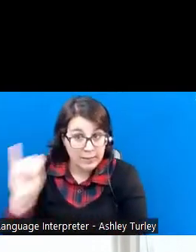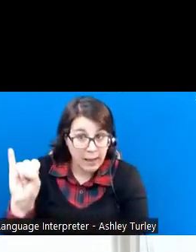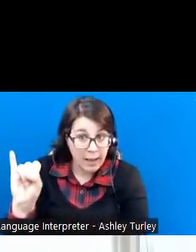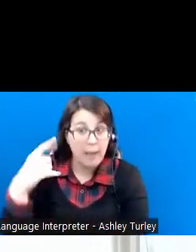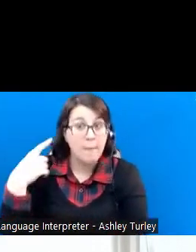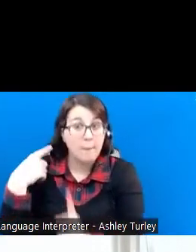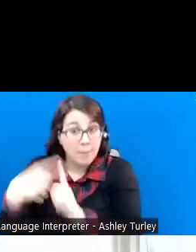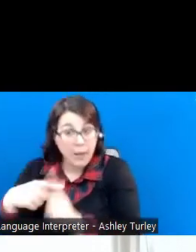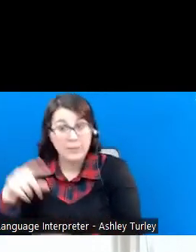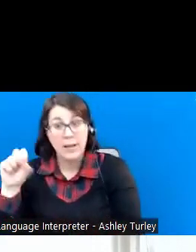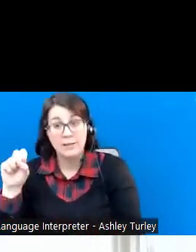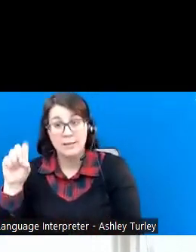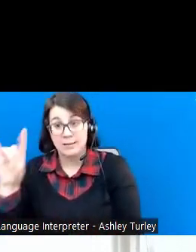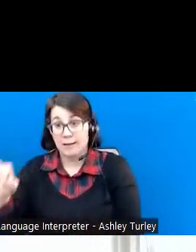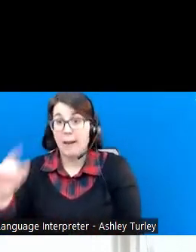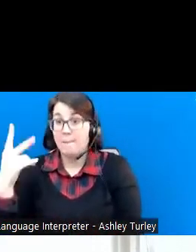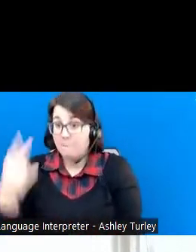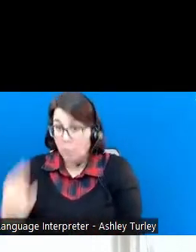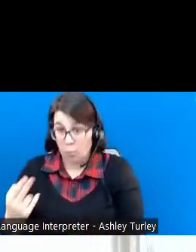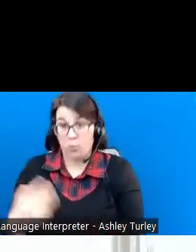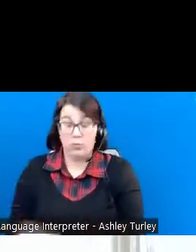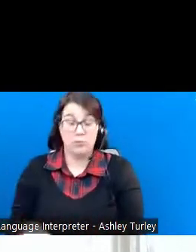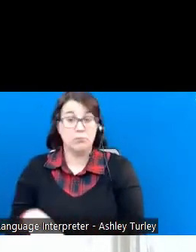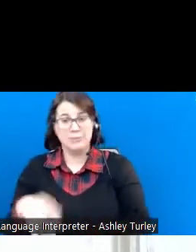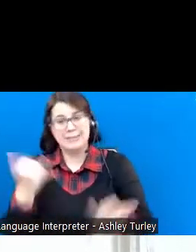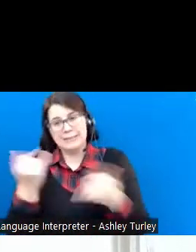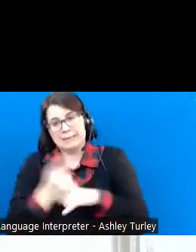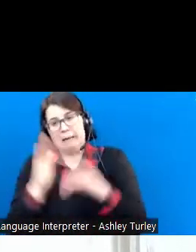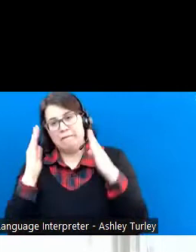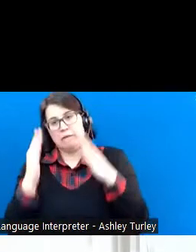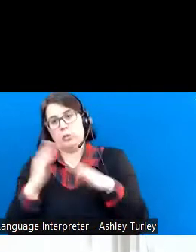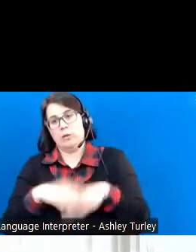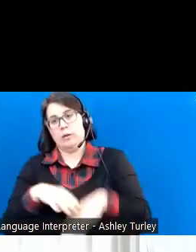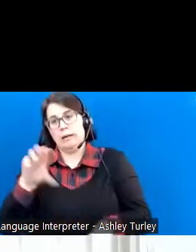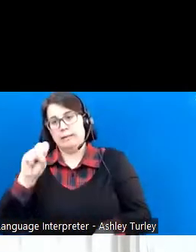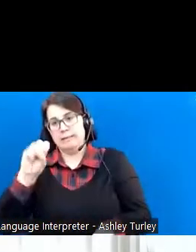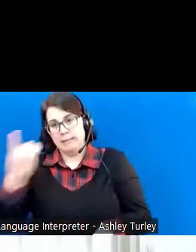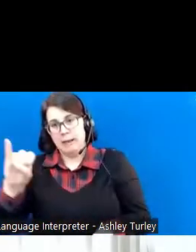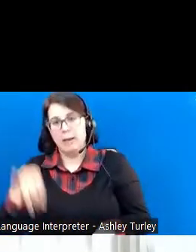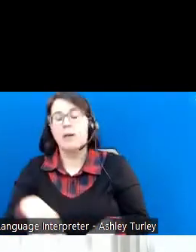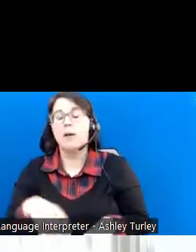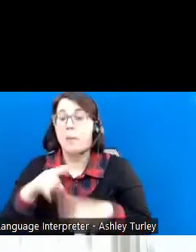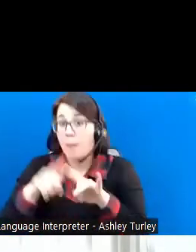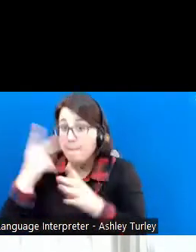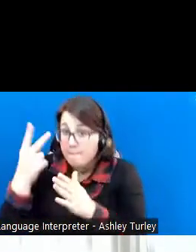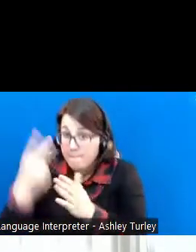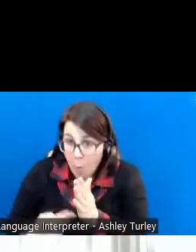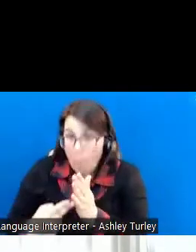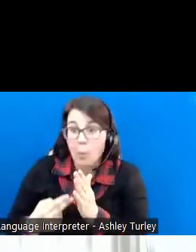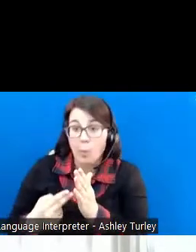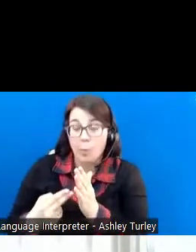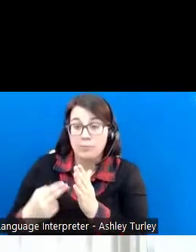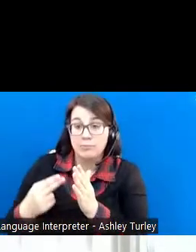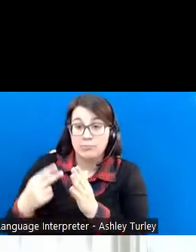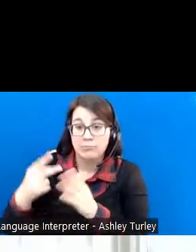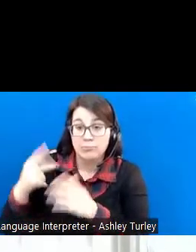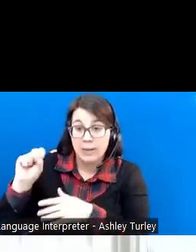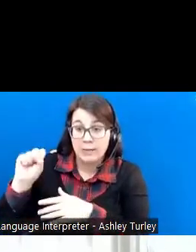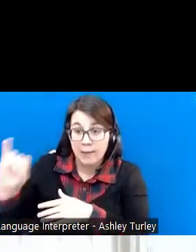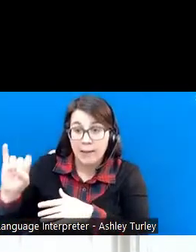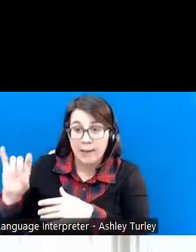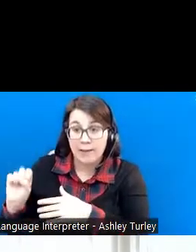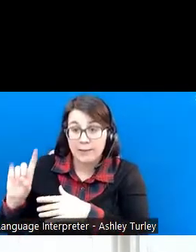We're going to focus on SSI today. But in receiving both benefits, you can work